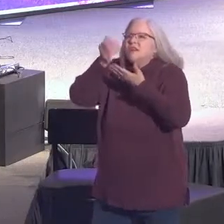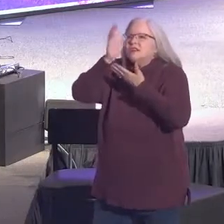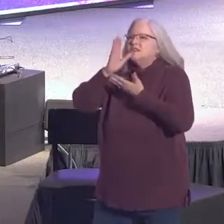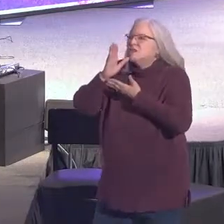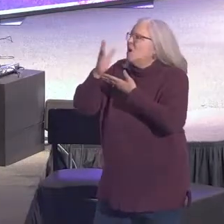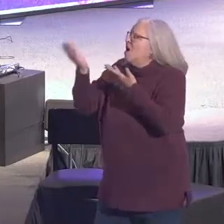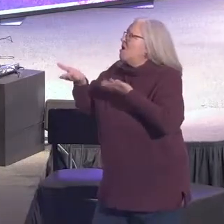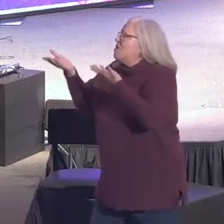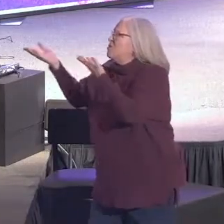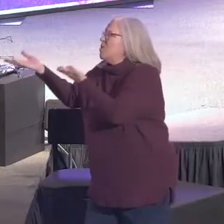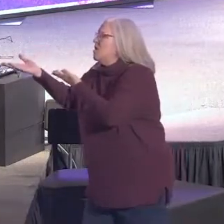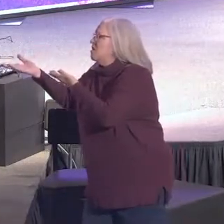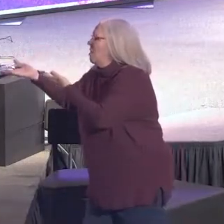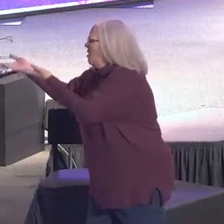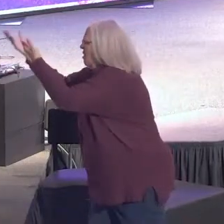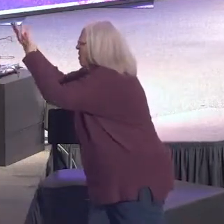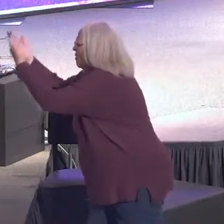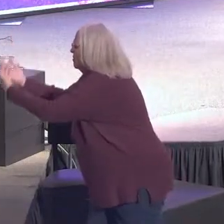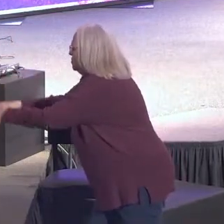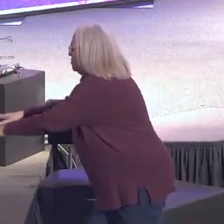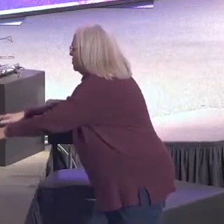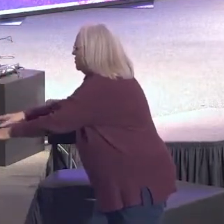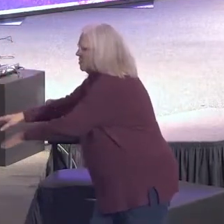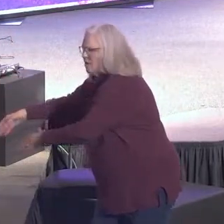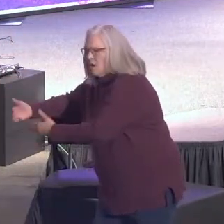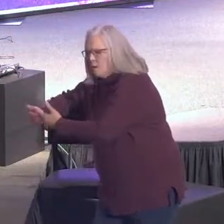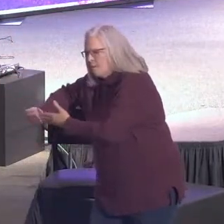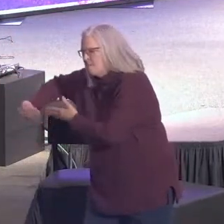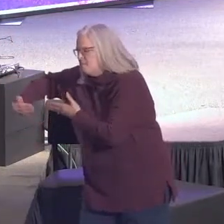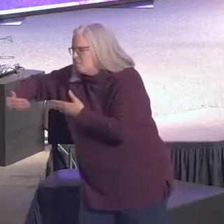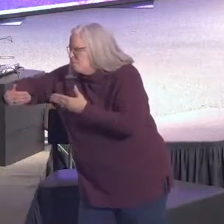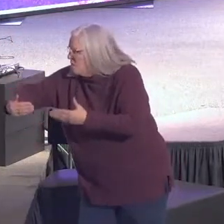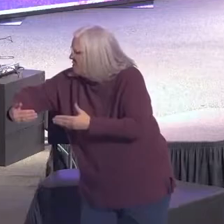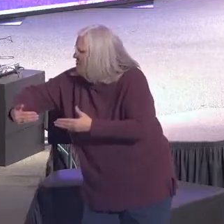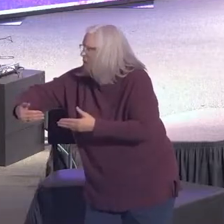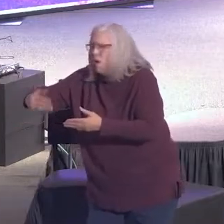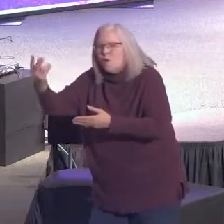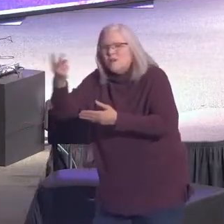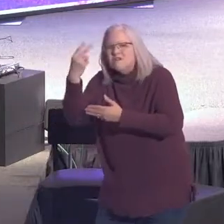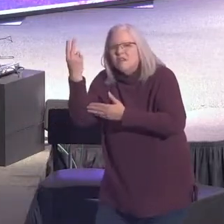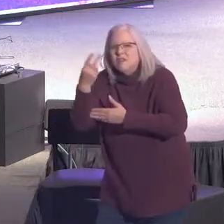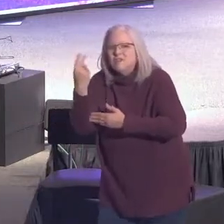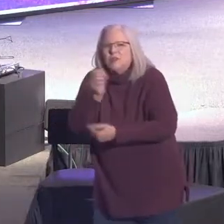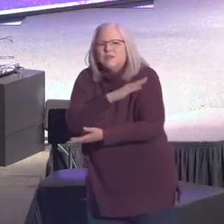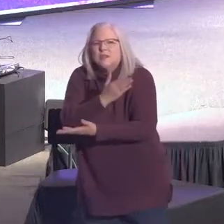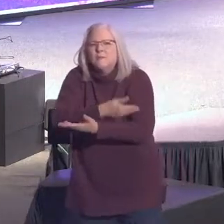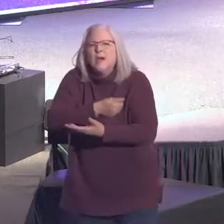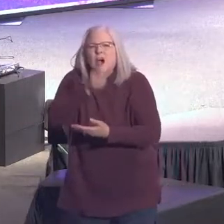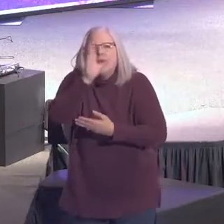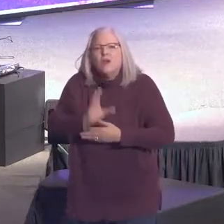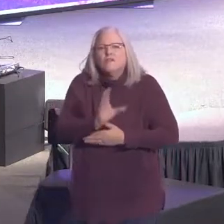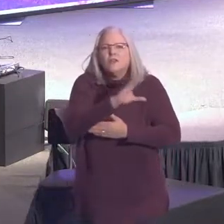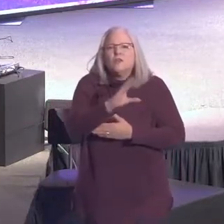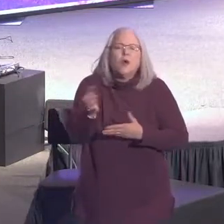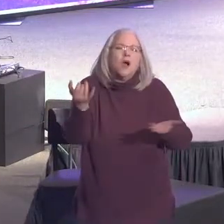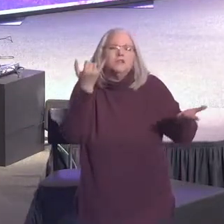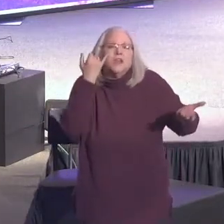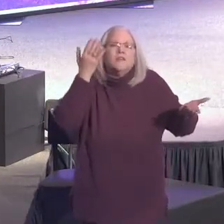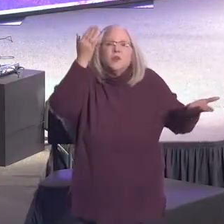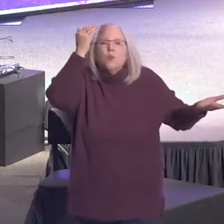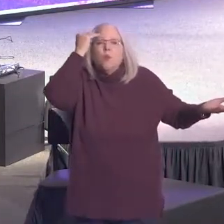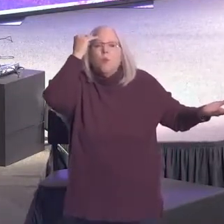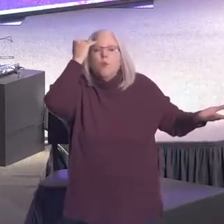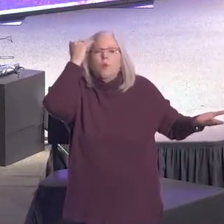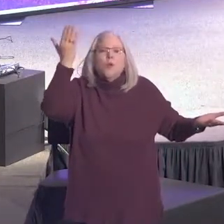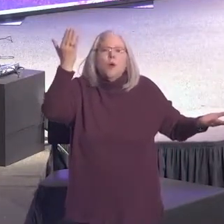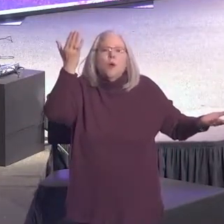bring it to the cross, and leave it. And move forward in victory. It is the power of the cross. If you want to know today